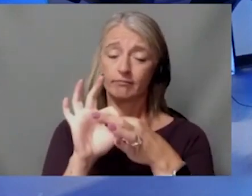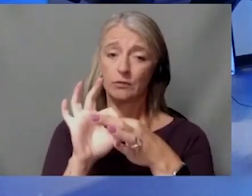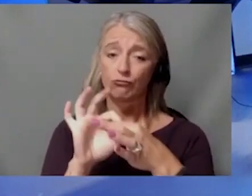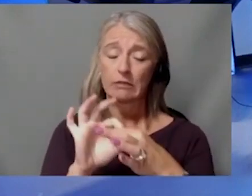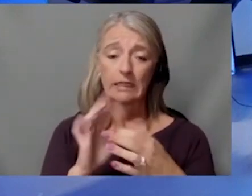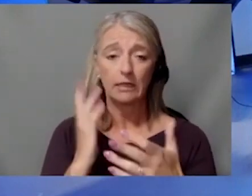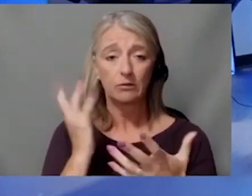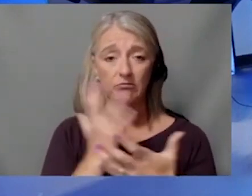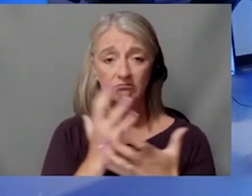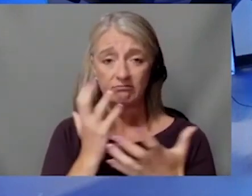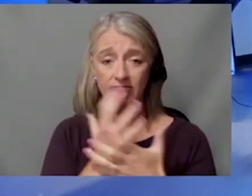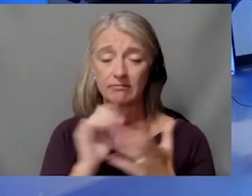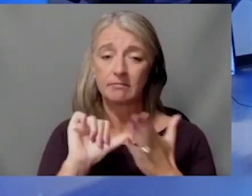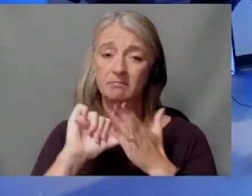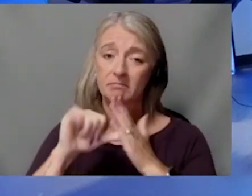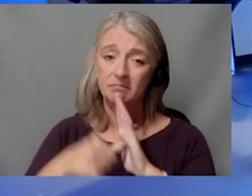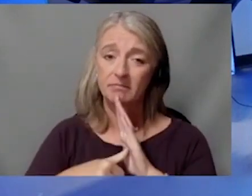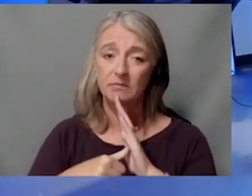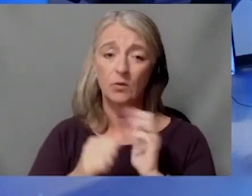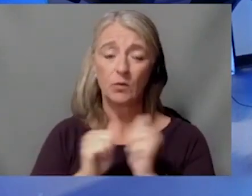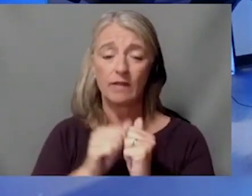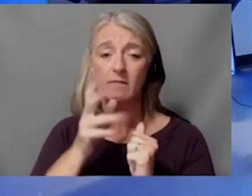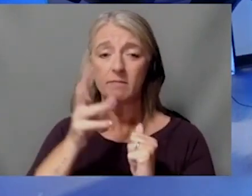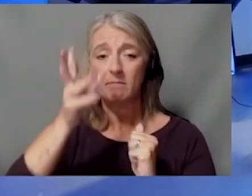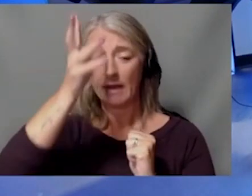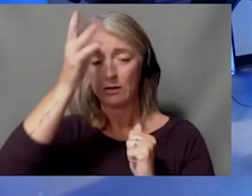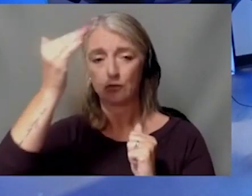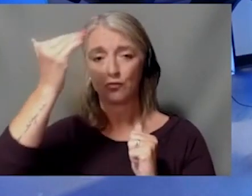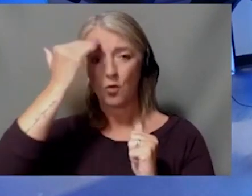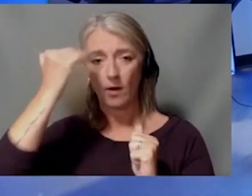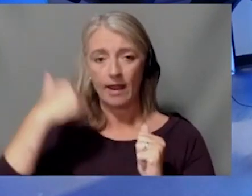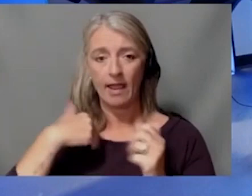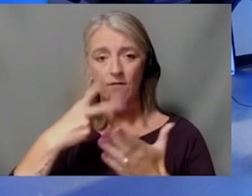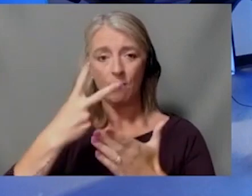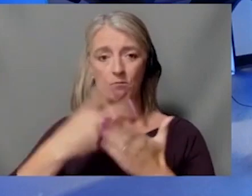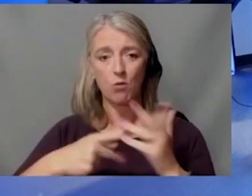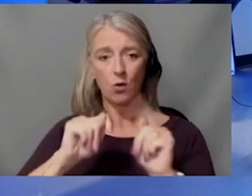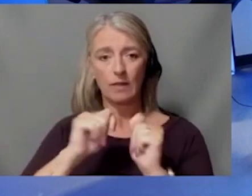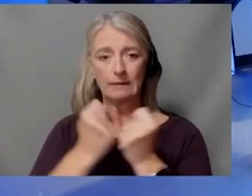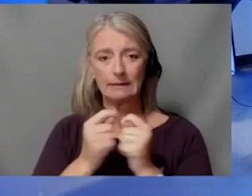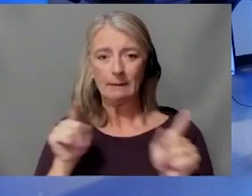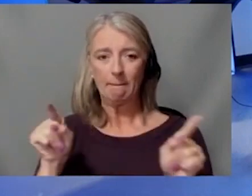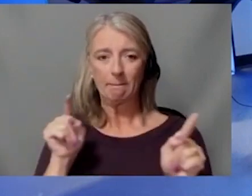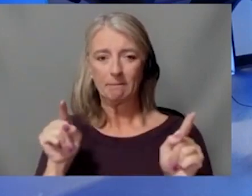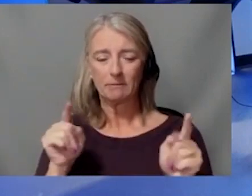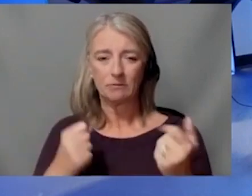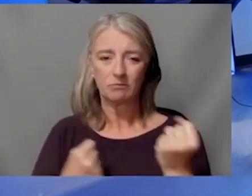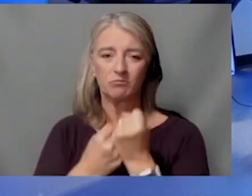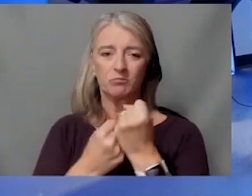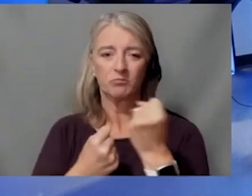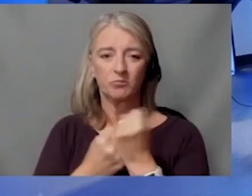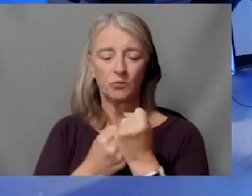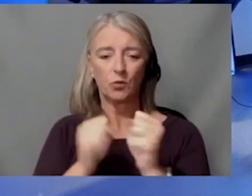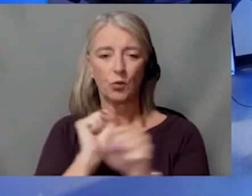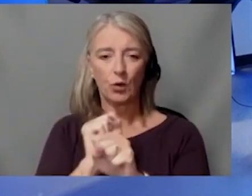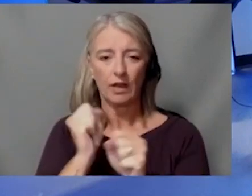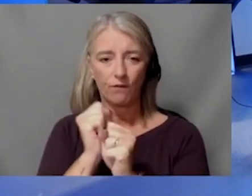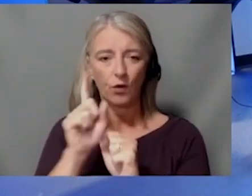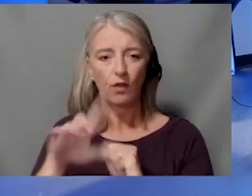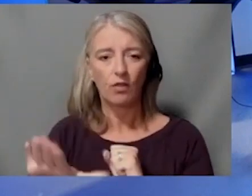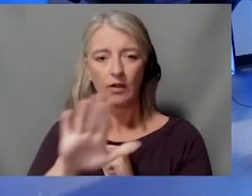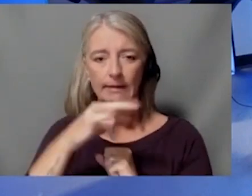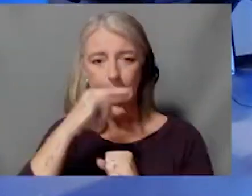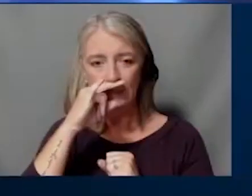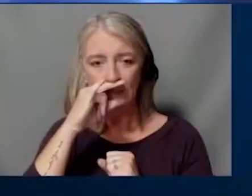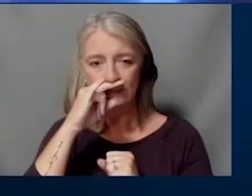time, knowing that they've got both teams on their side and working for their kids. Uh, we've got a couple of, uh, COVID questions,